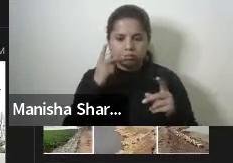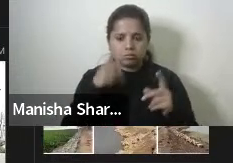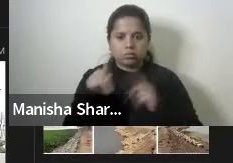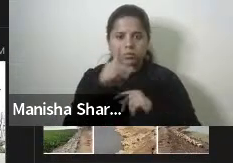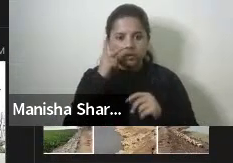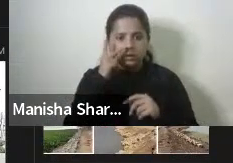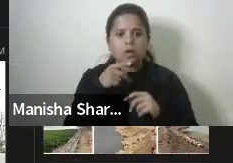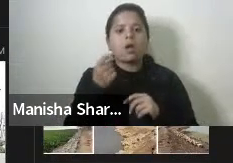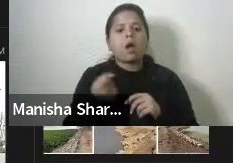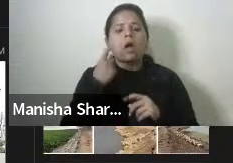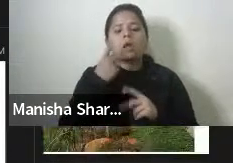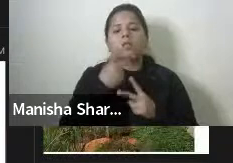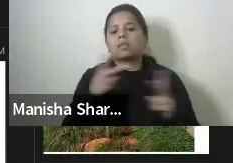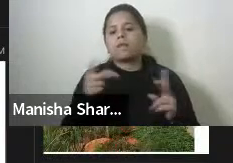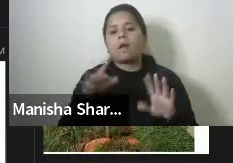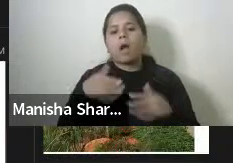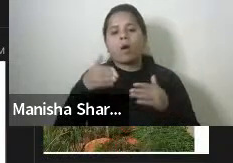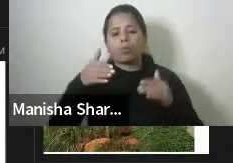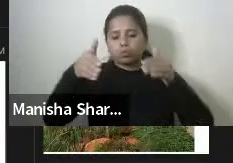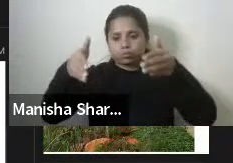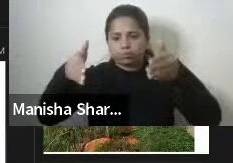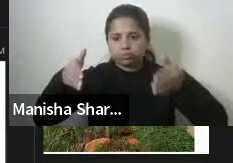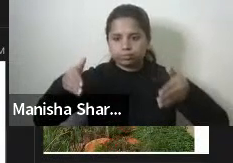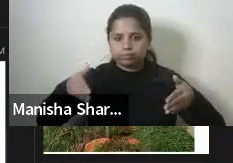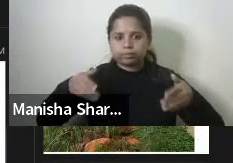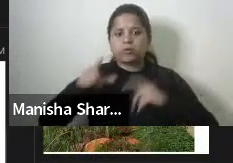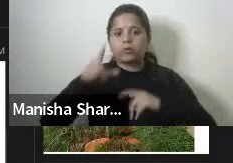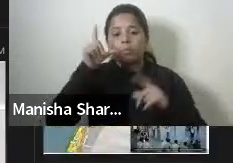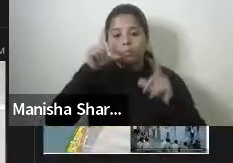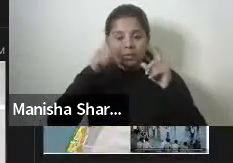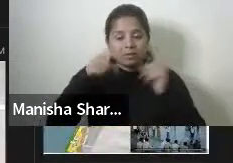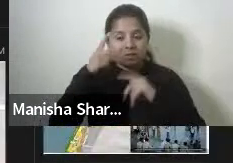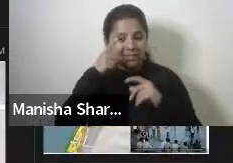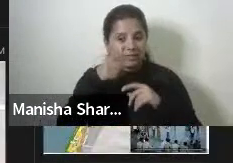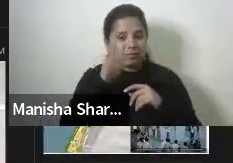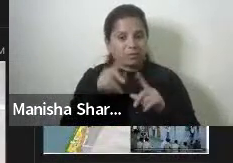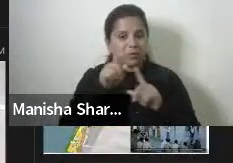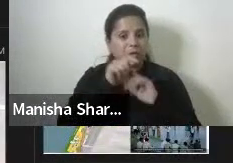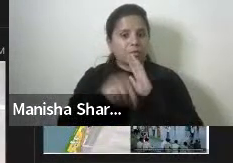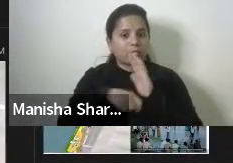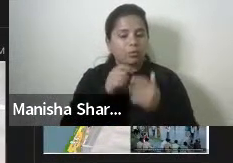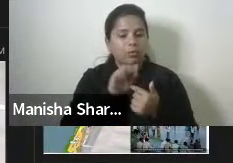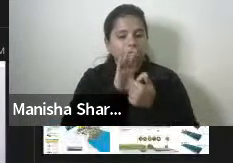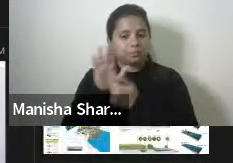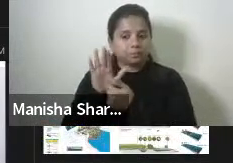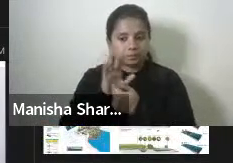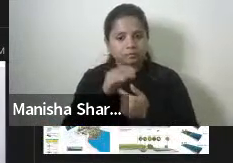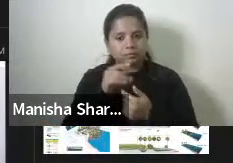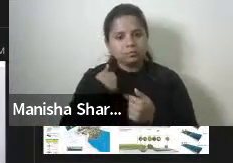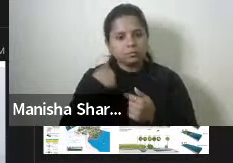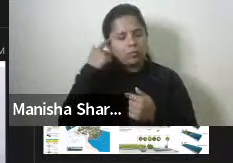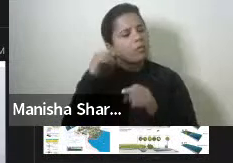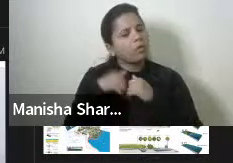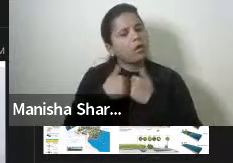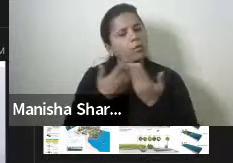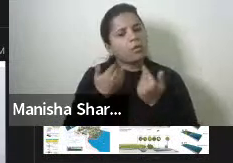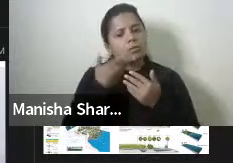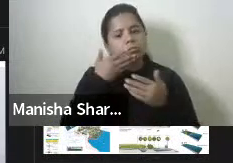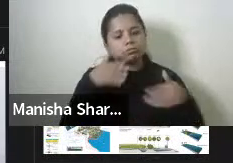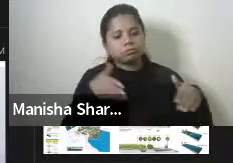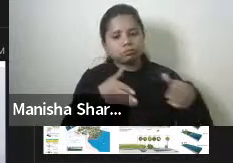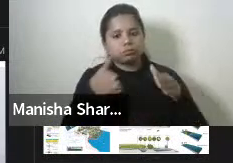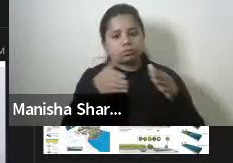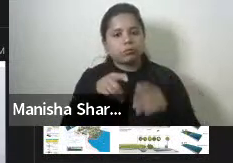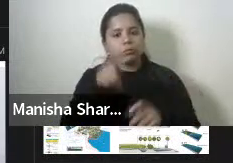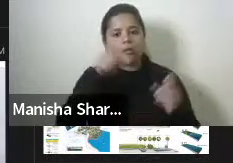a alternate live edge. all these are pictures of the project where we have shown, like, you know, how, uh, lake would become a